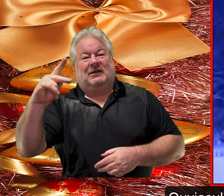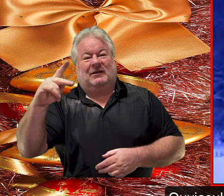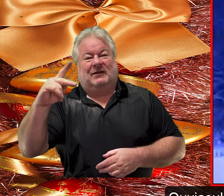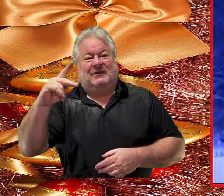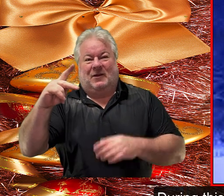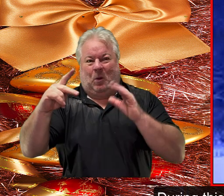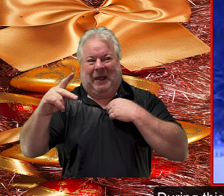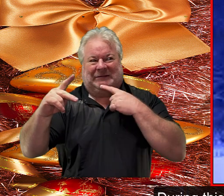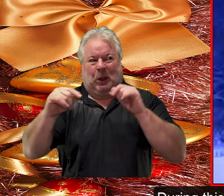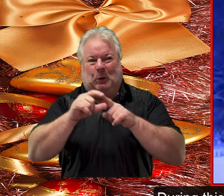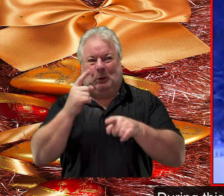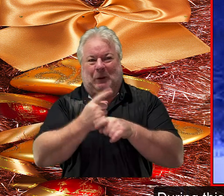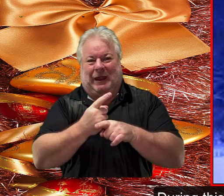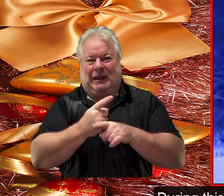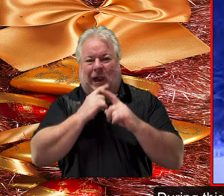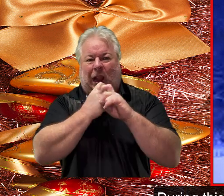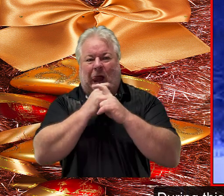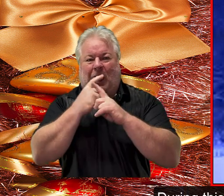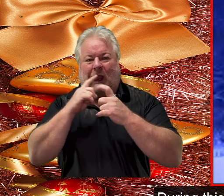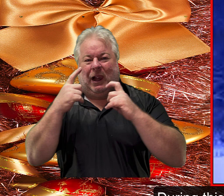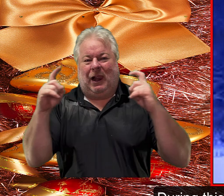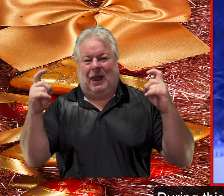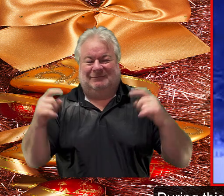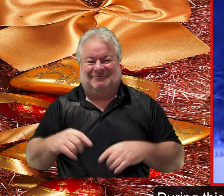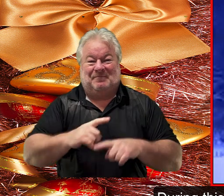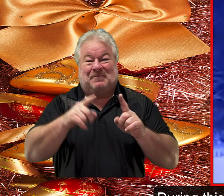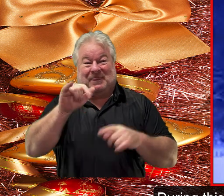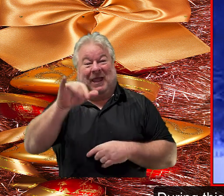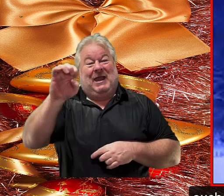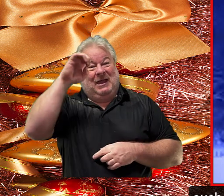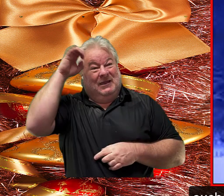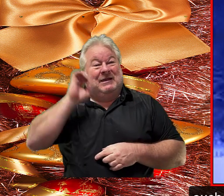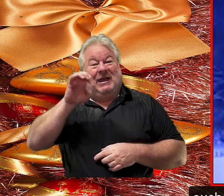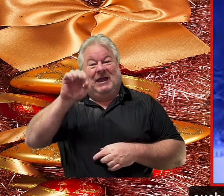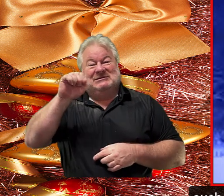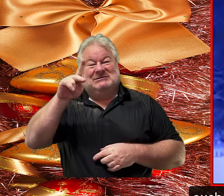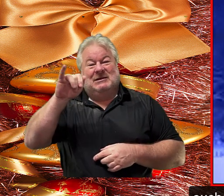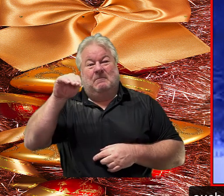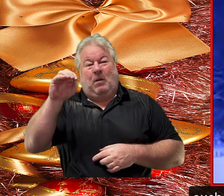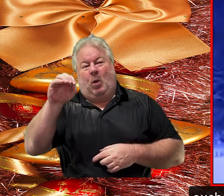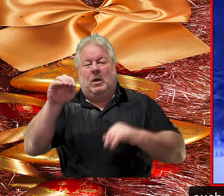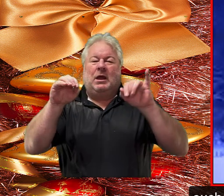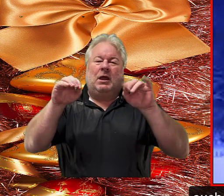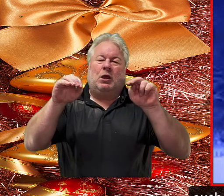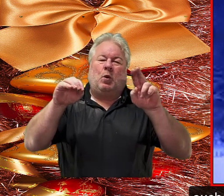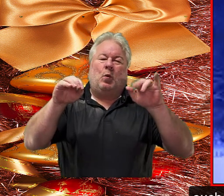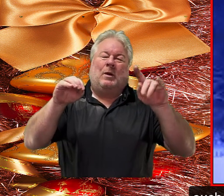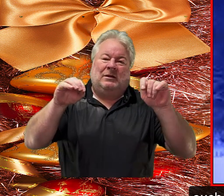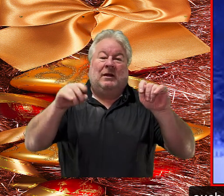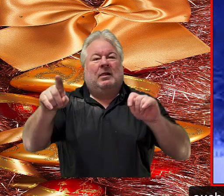during this time the inuits or the eskimo exchange gifts